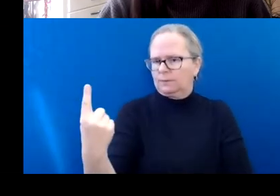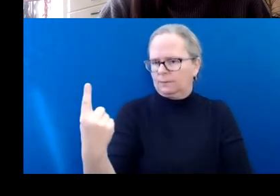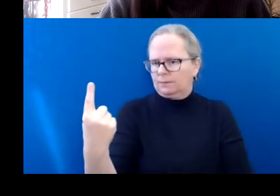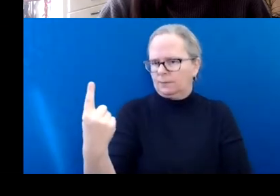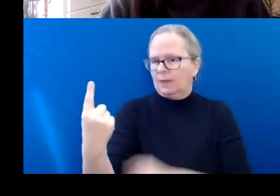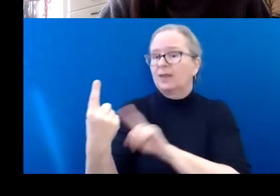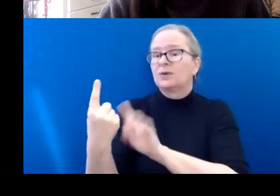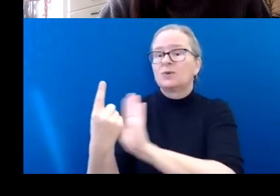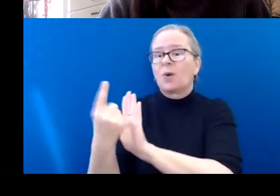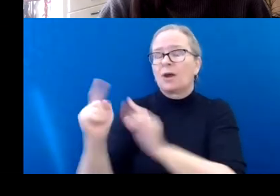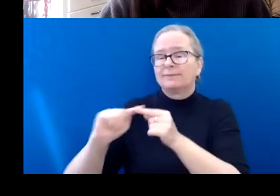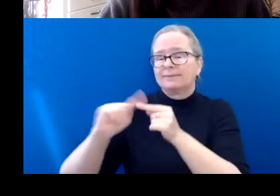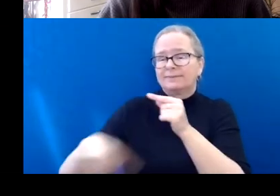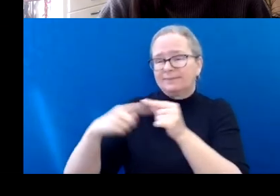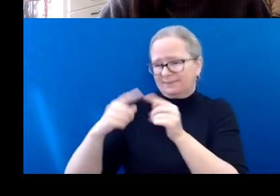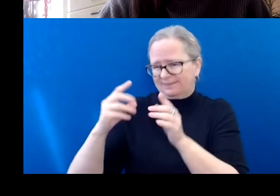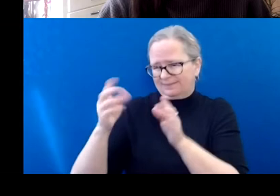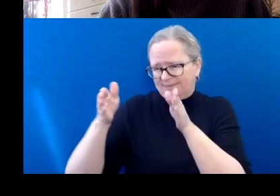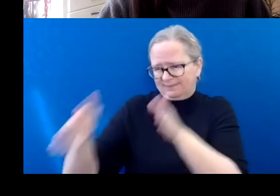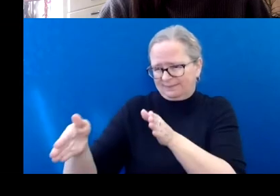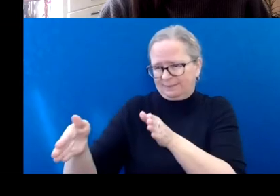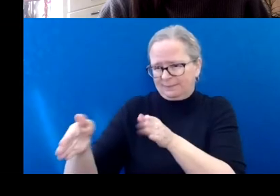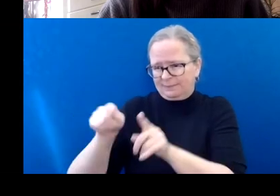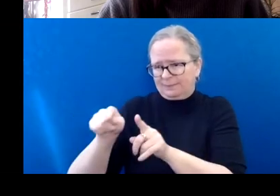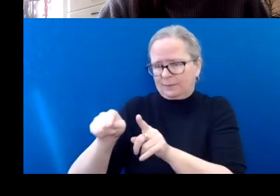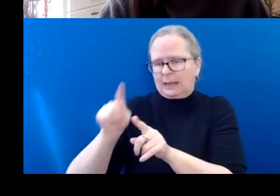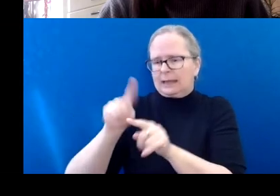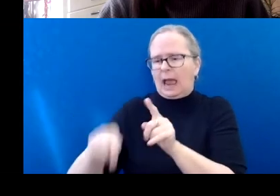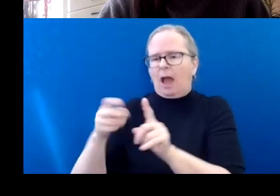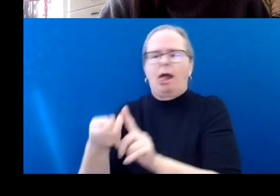apply as a core member of an artist collective in intake two.